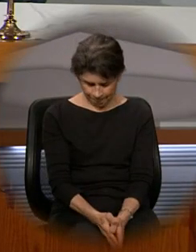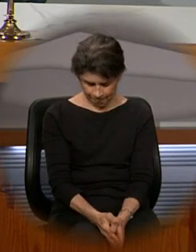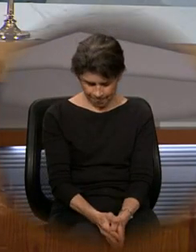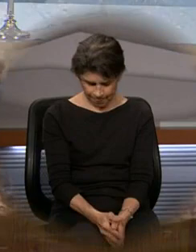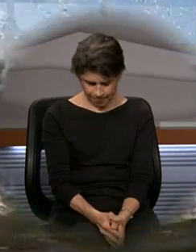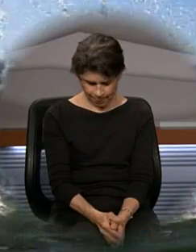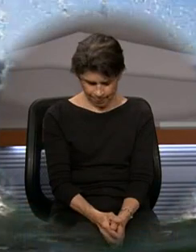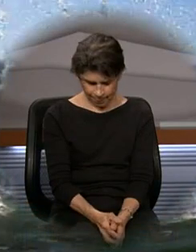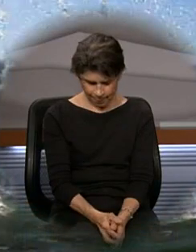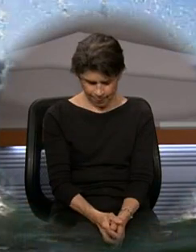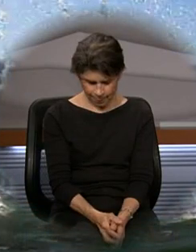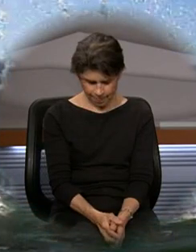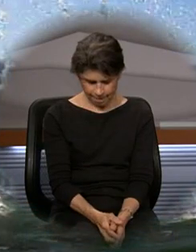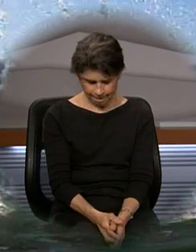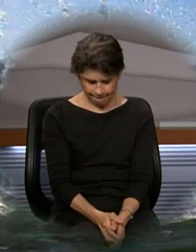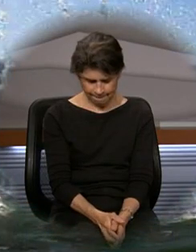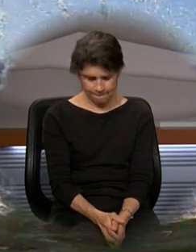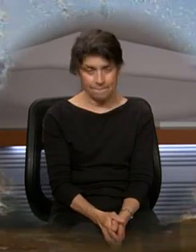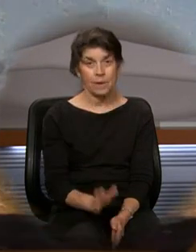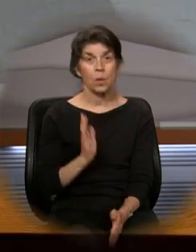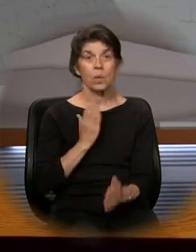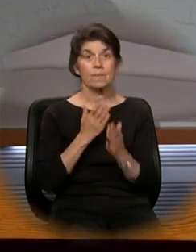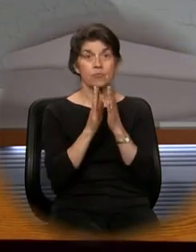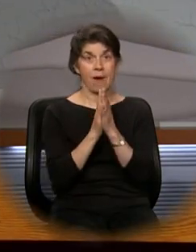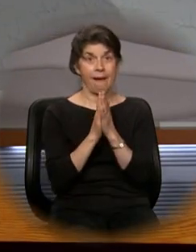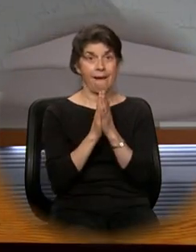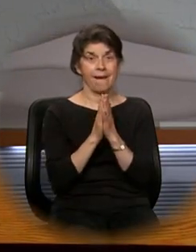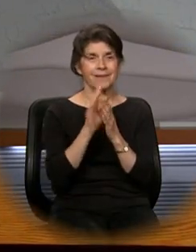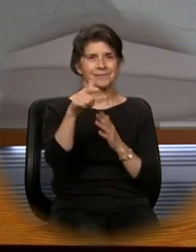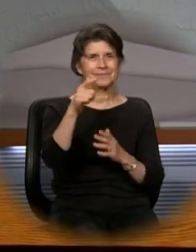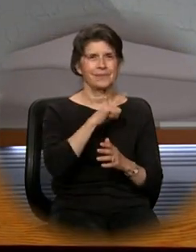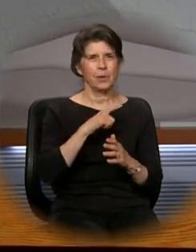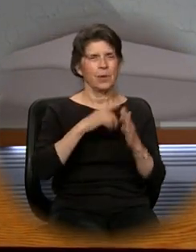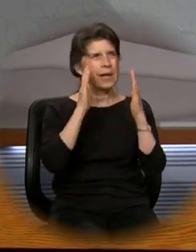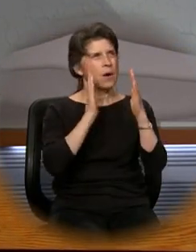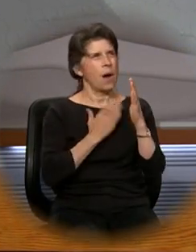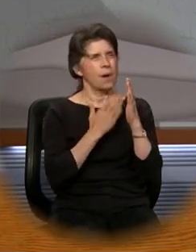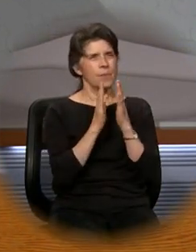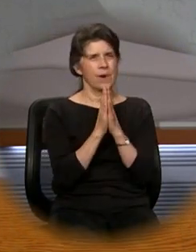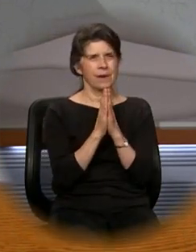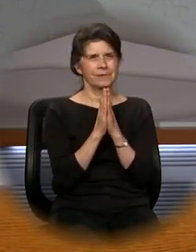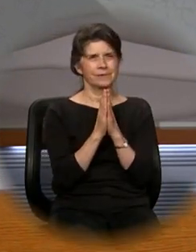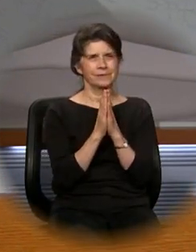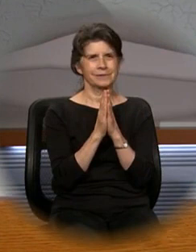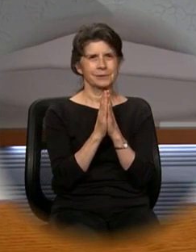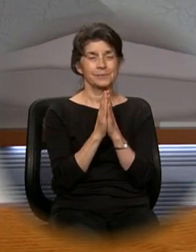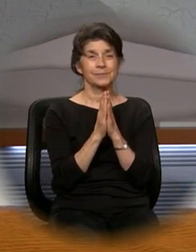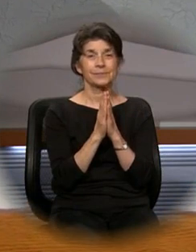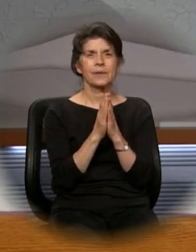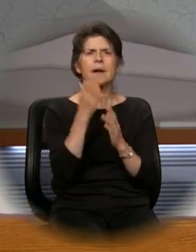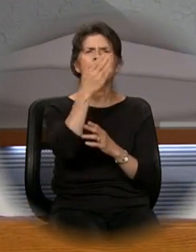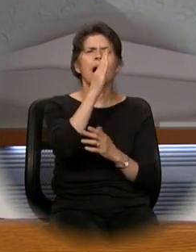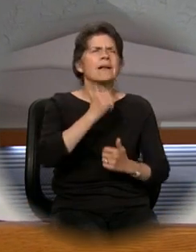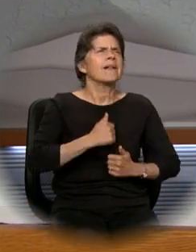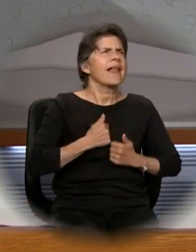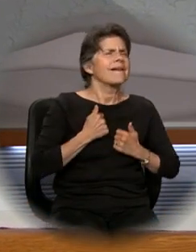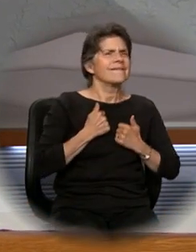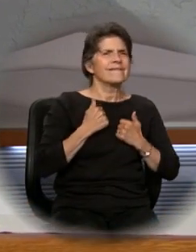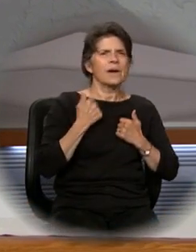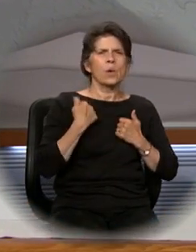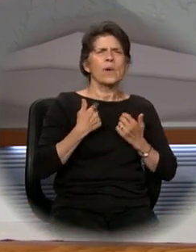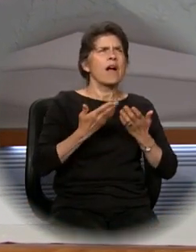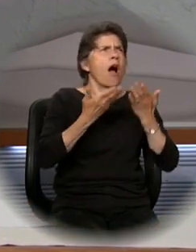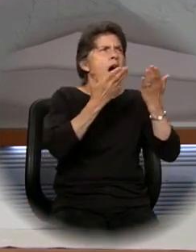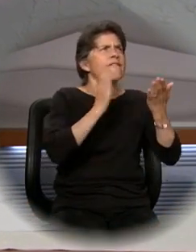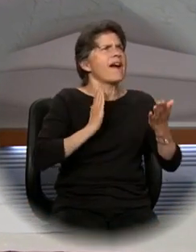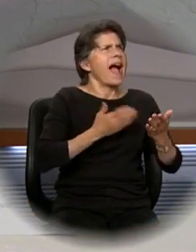We pray to the Lord. Lord, hear our prayer. God of life and living, we offer you our